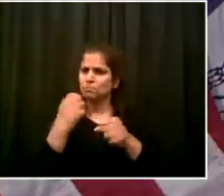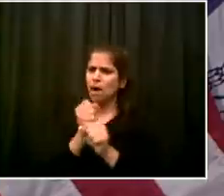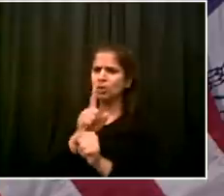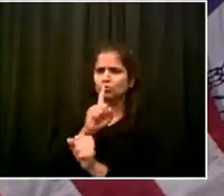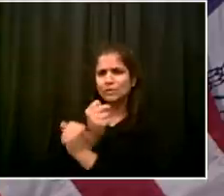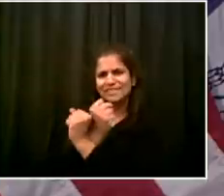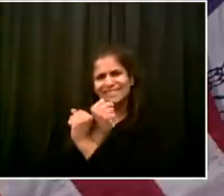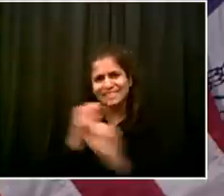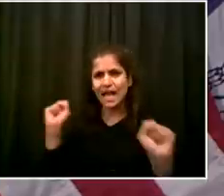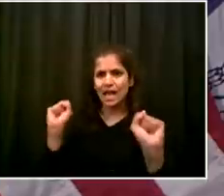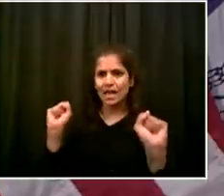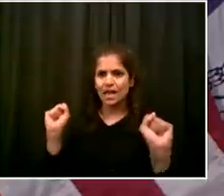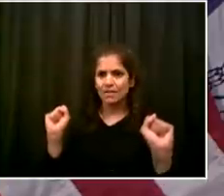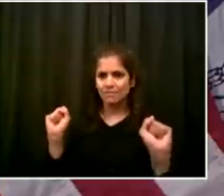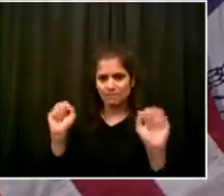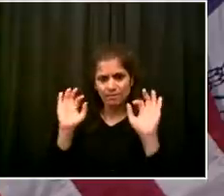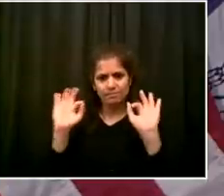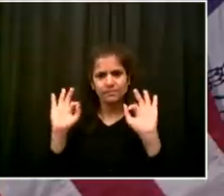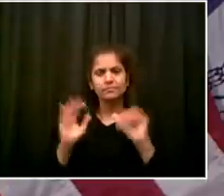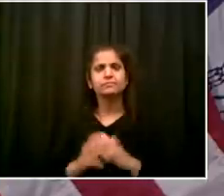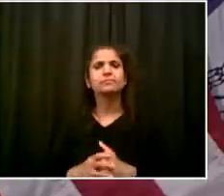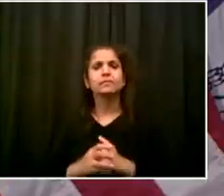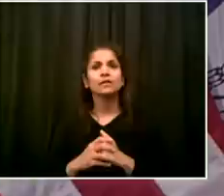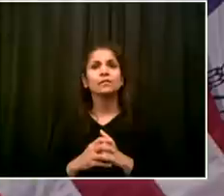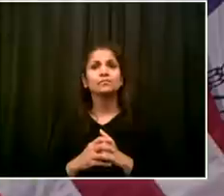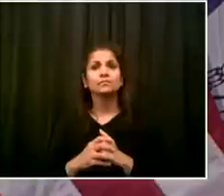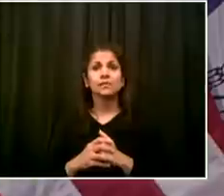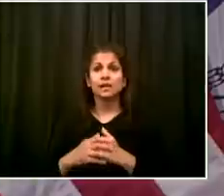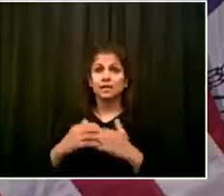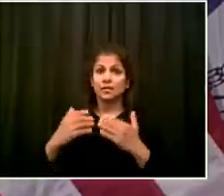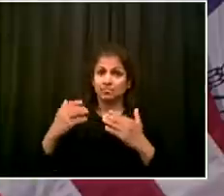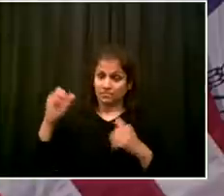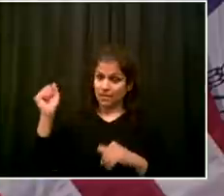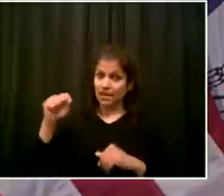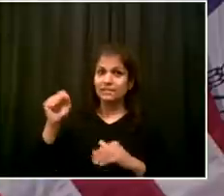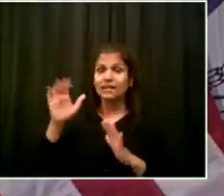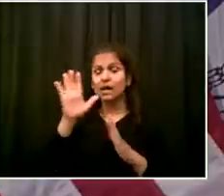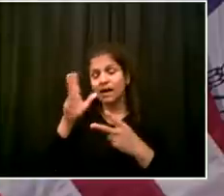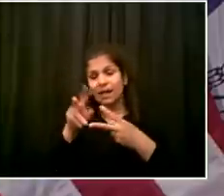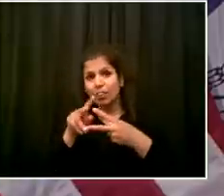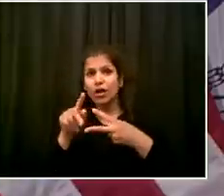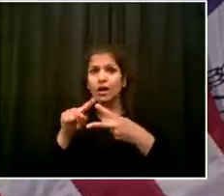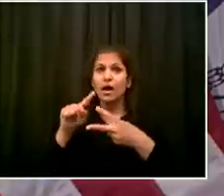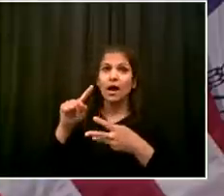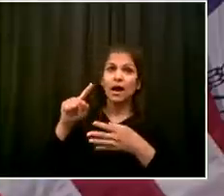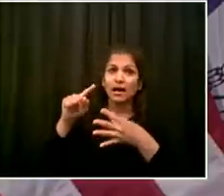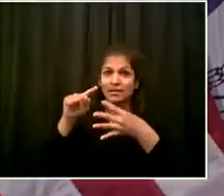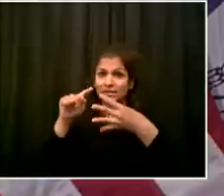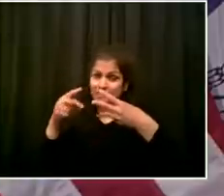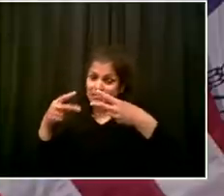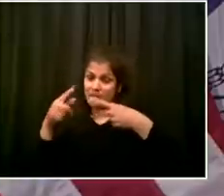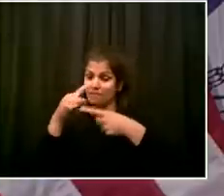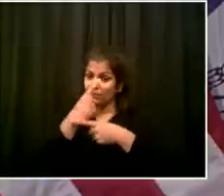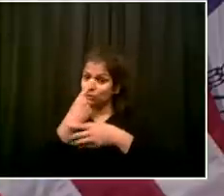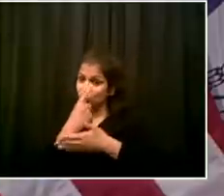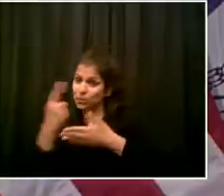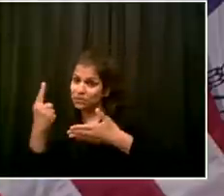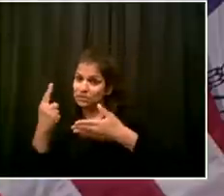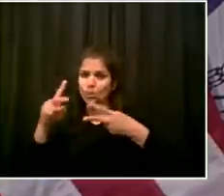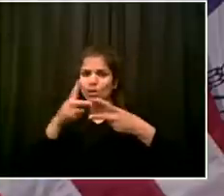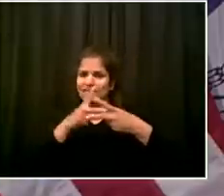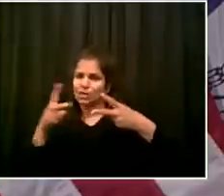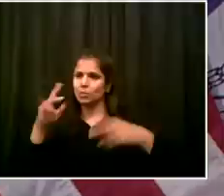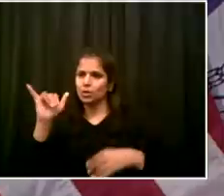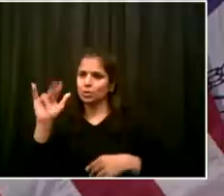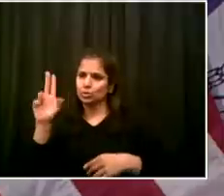But yeah, it's going to be first week or second week of June, if we continue on the pace we are on now. And